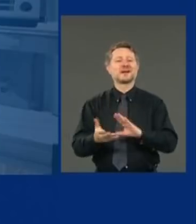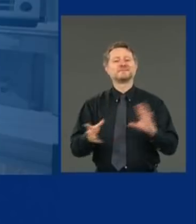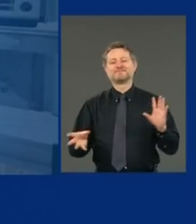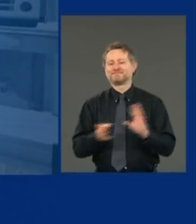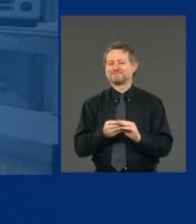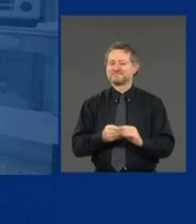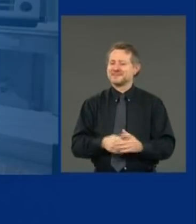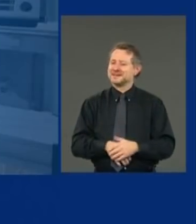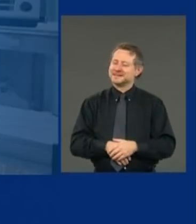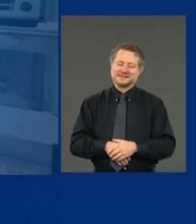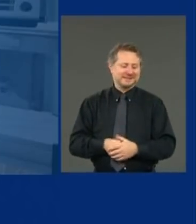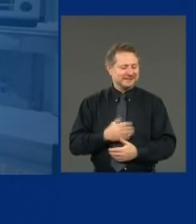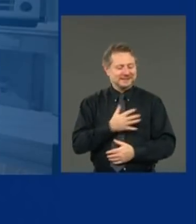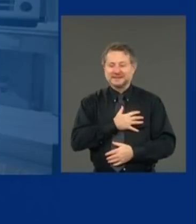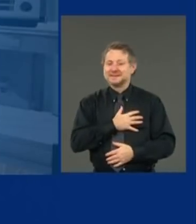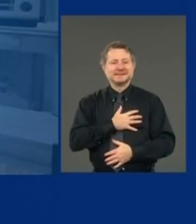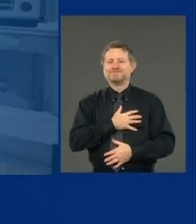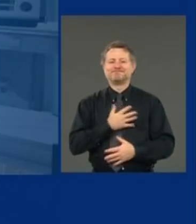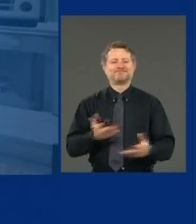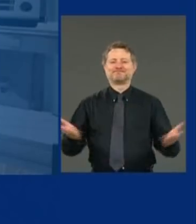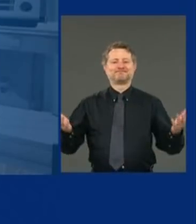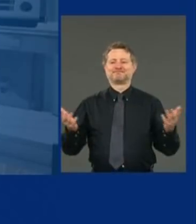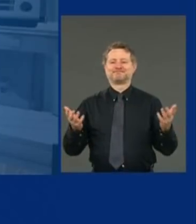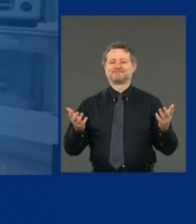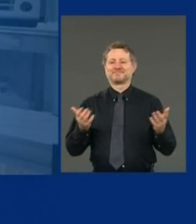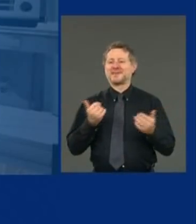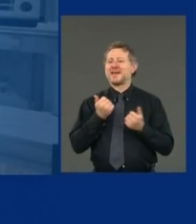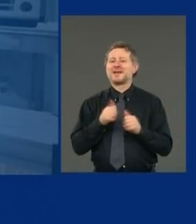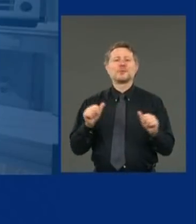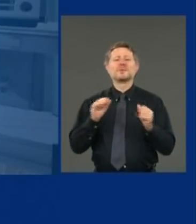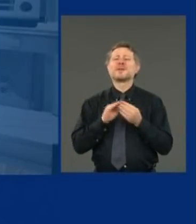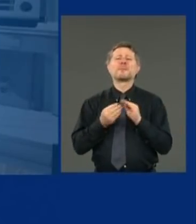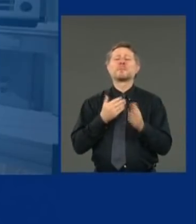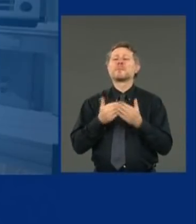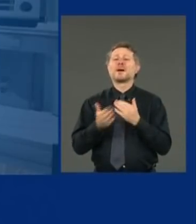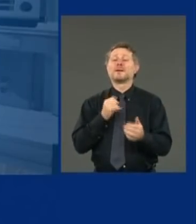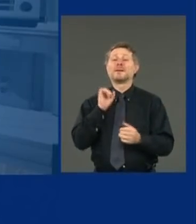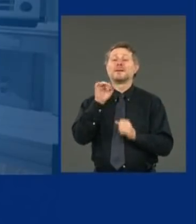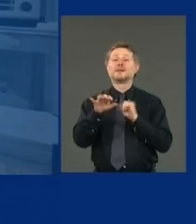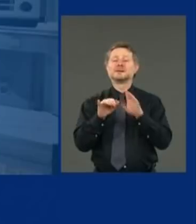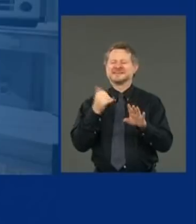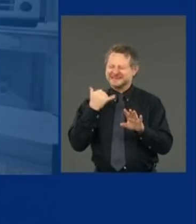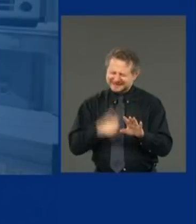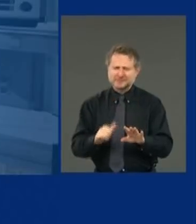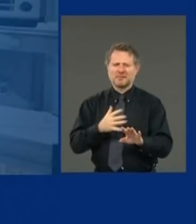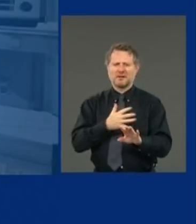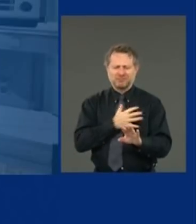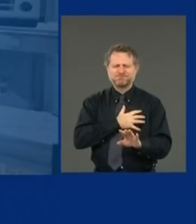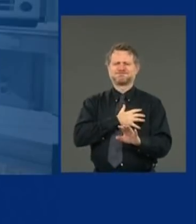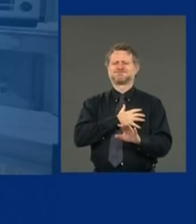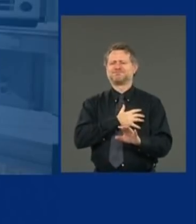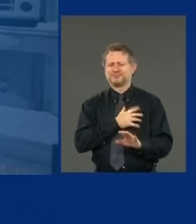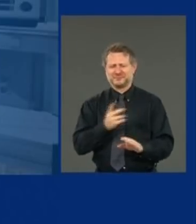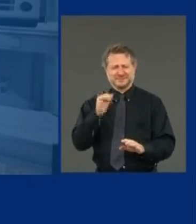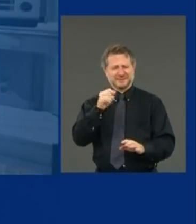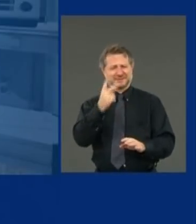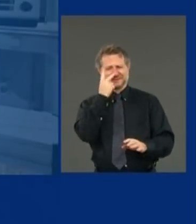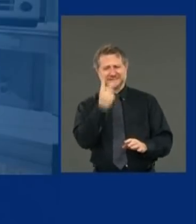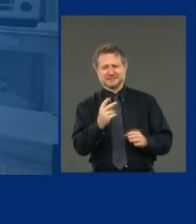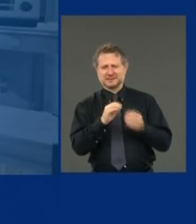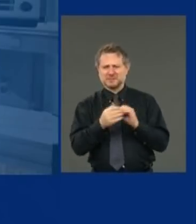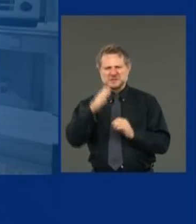high at any number, right? And you see that this number has been stubborn